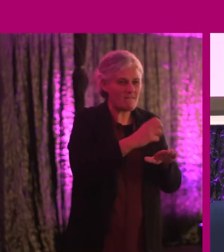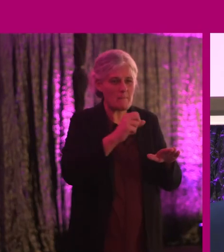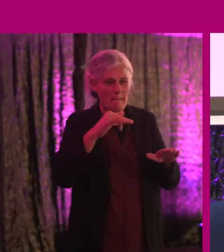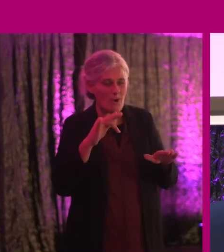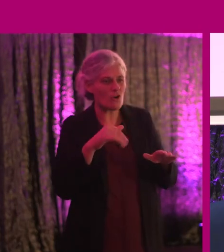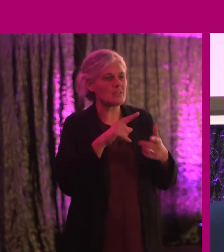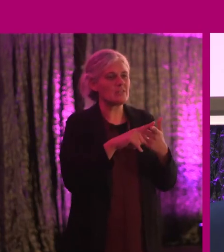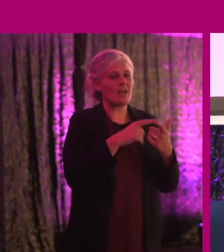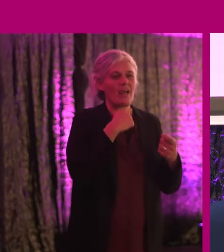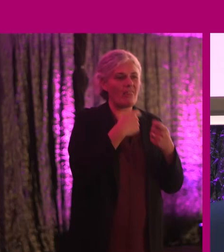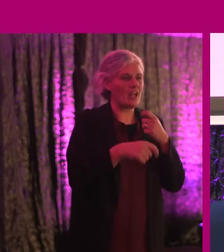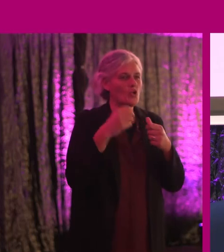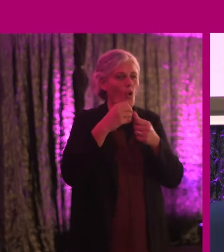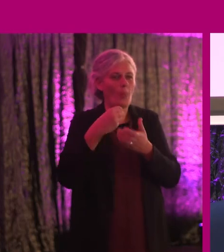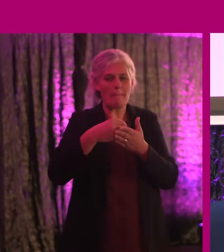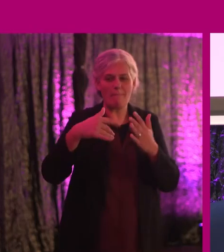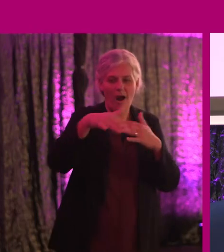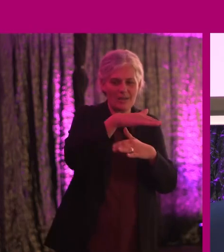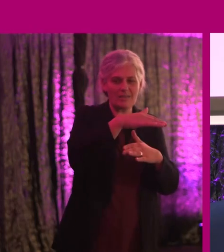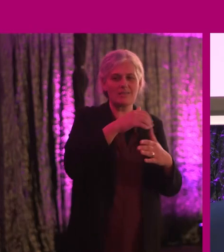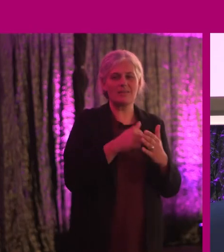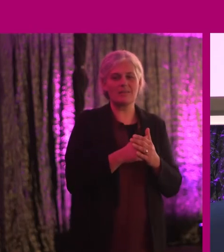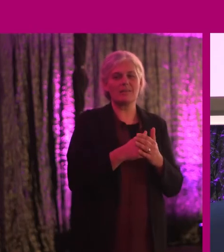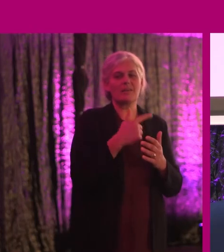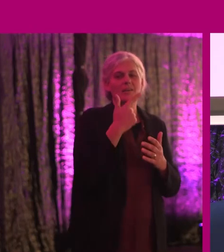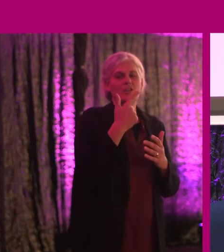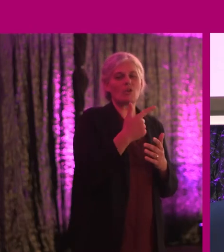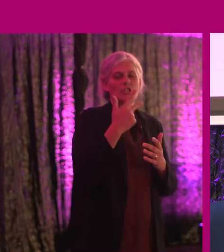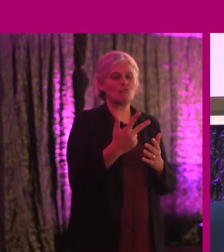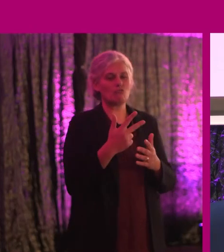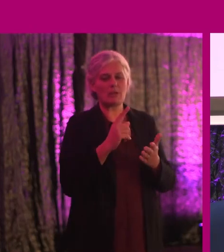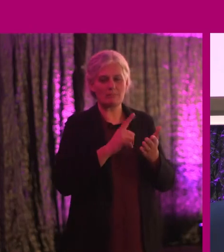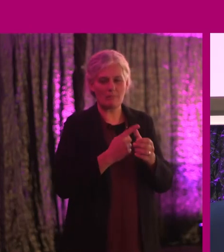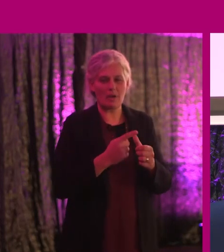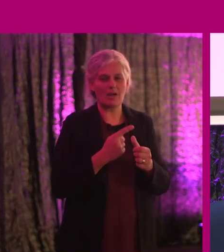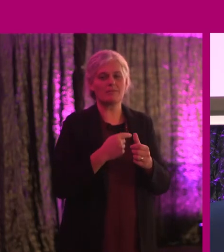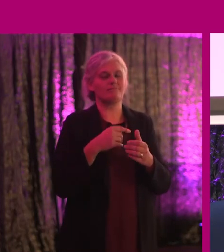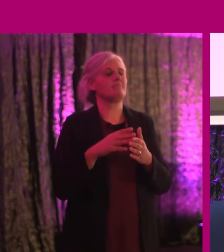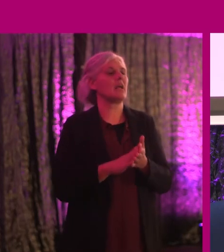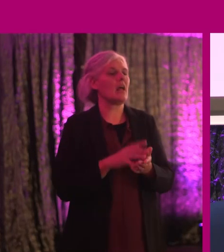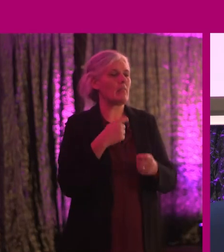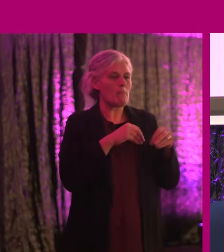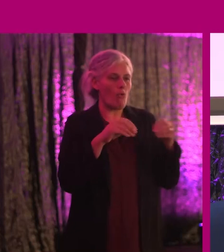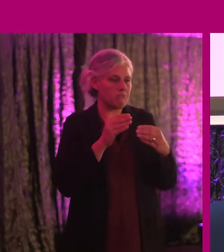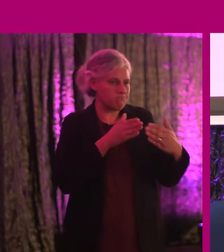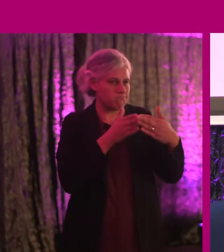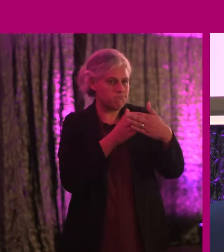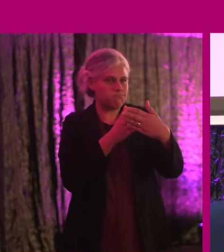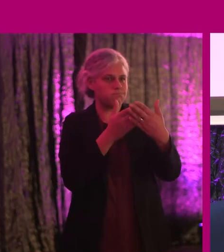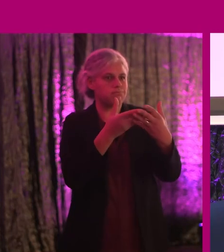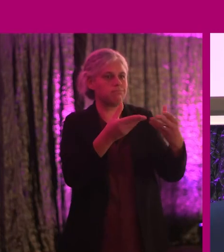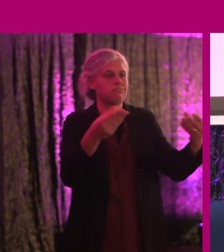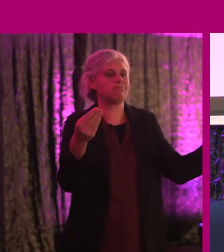cap and those, you know, 41 countries and 64 sectors to go in one direction to remove the greatest barriers that exist